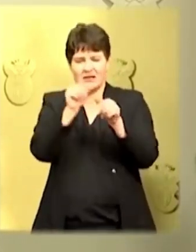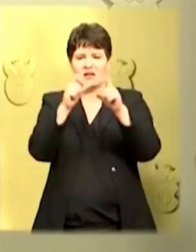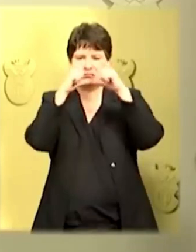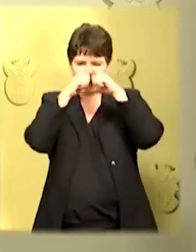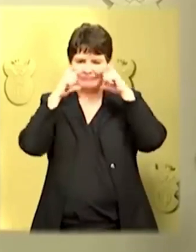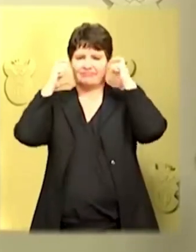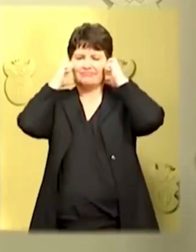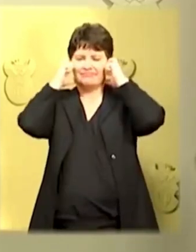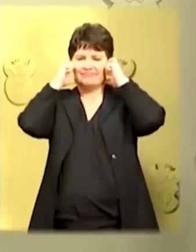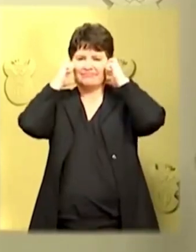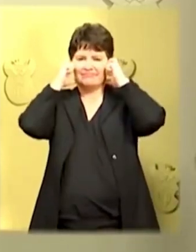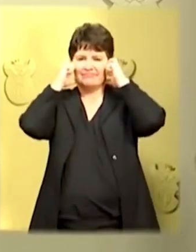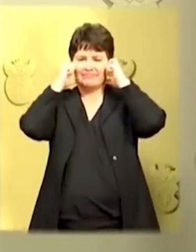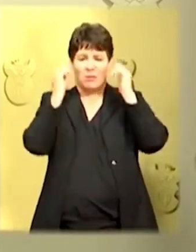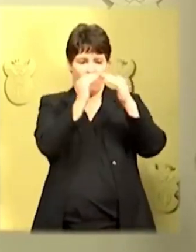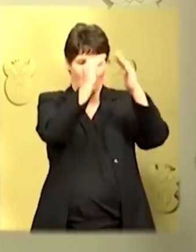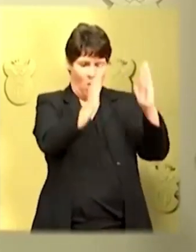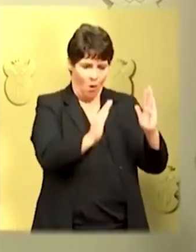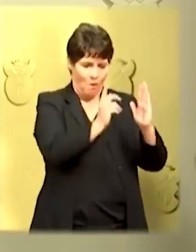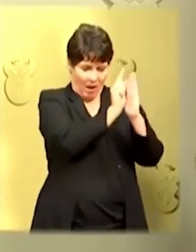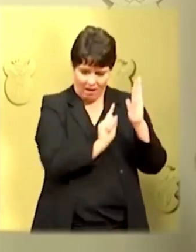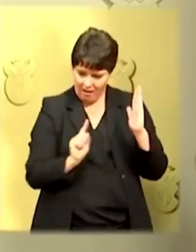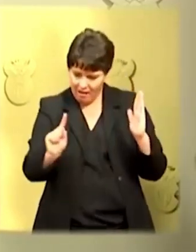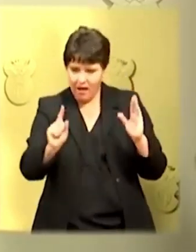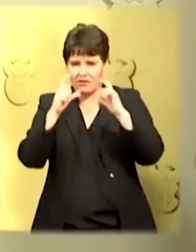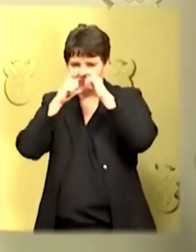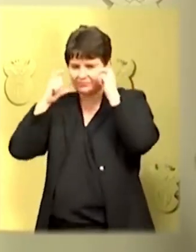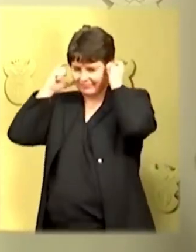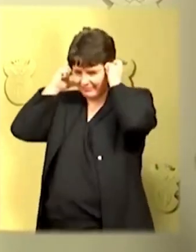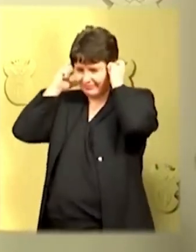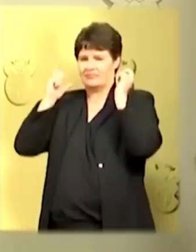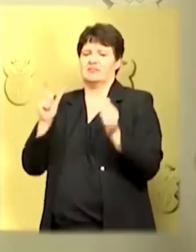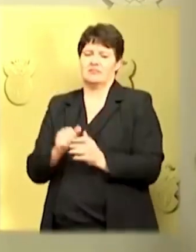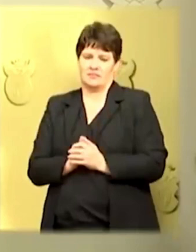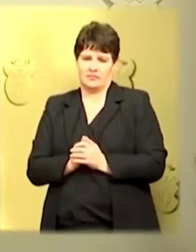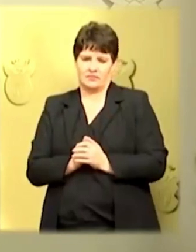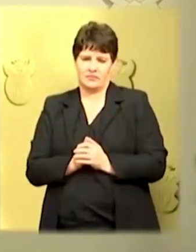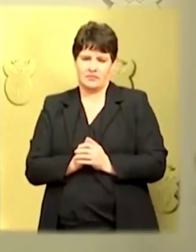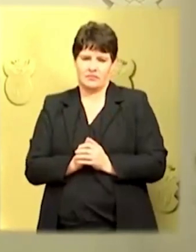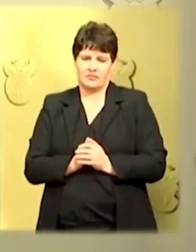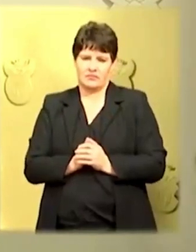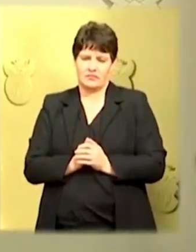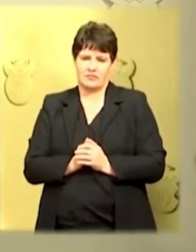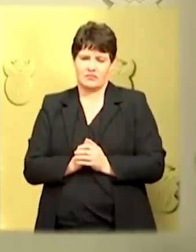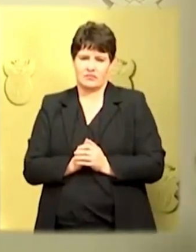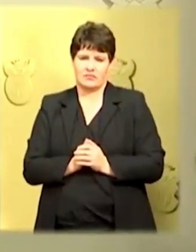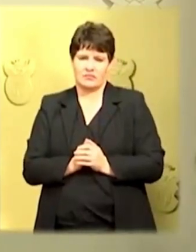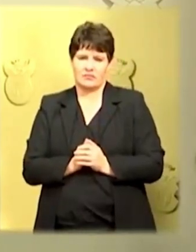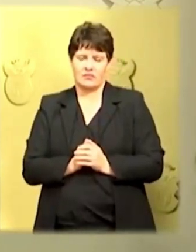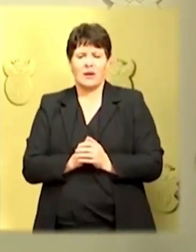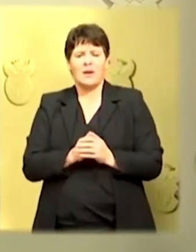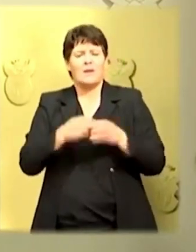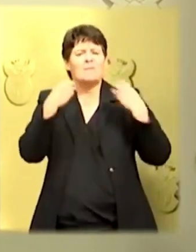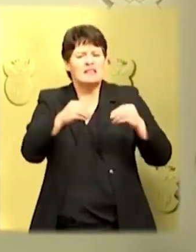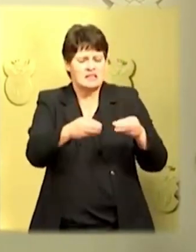Whenever you leave home, our clothing and textile industry, including small